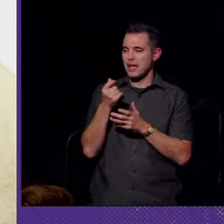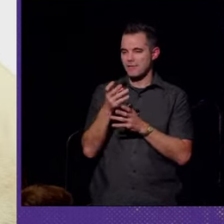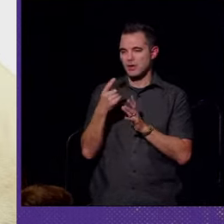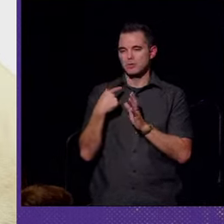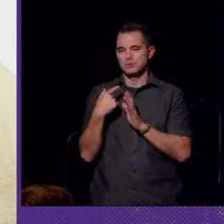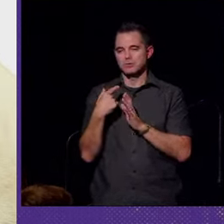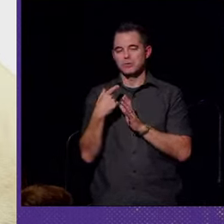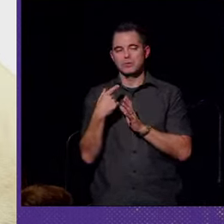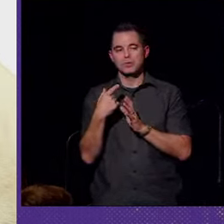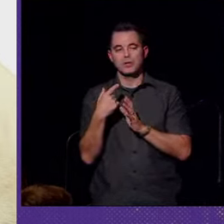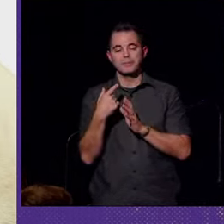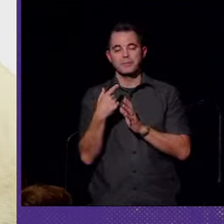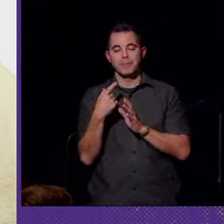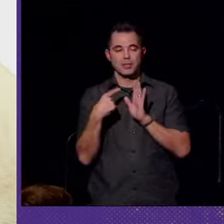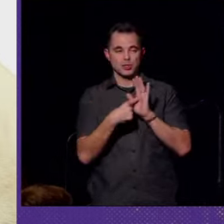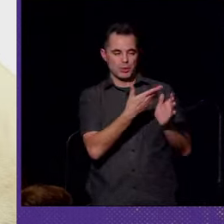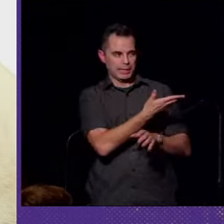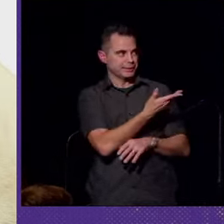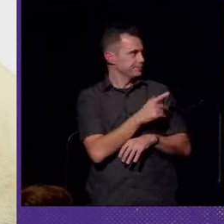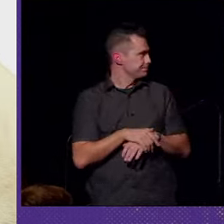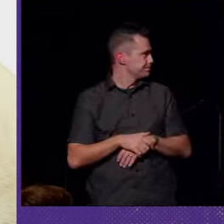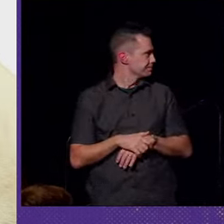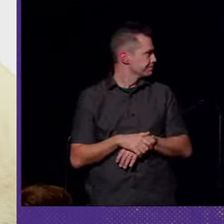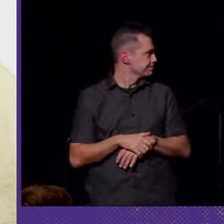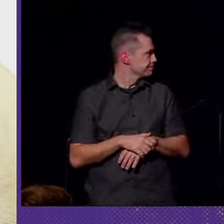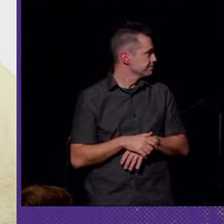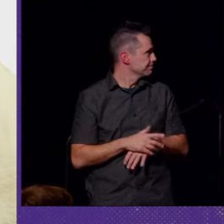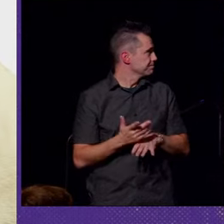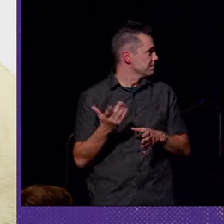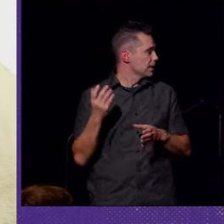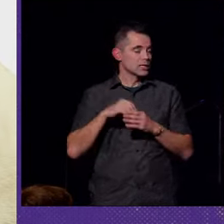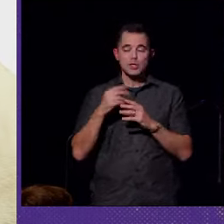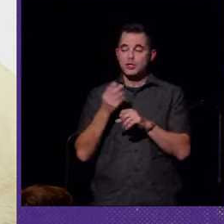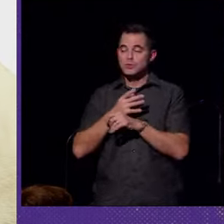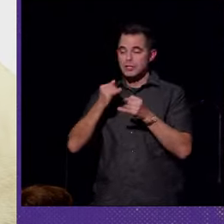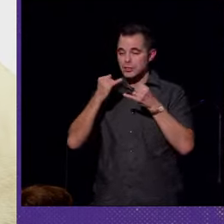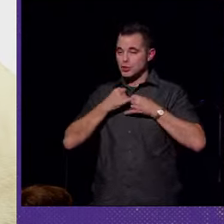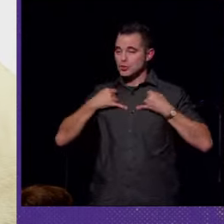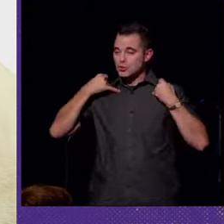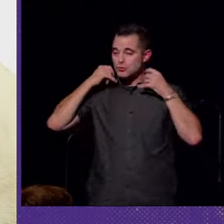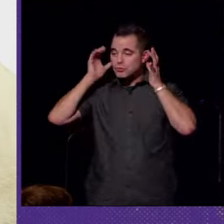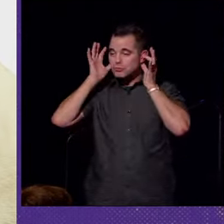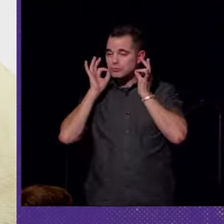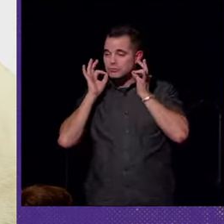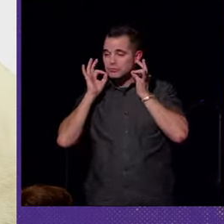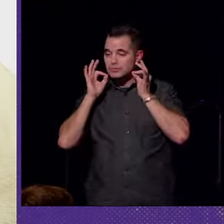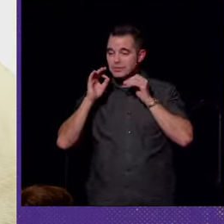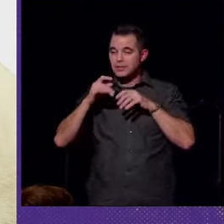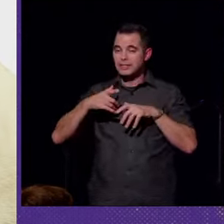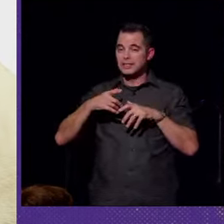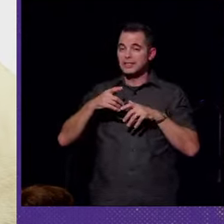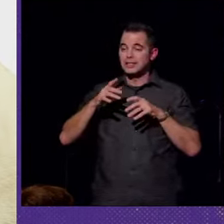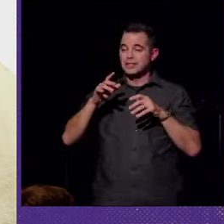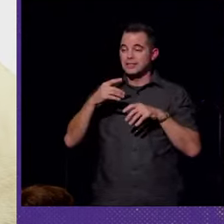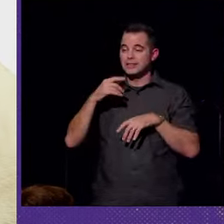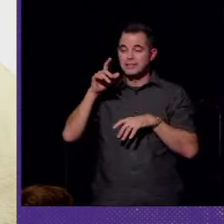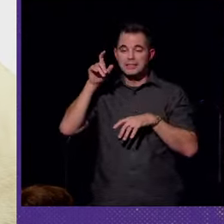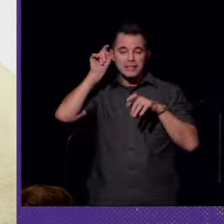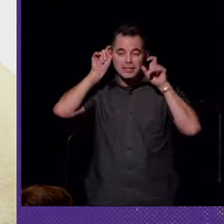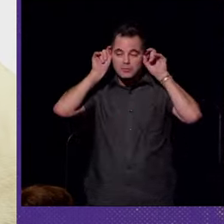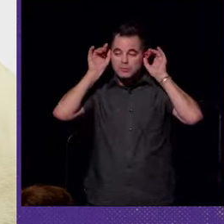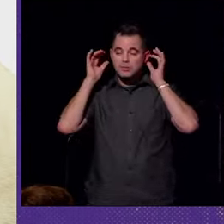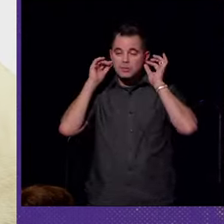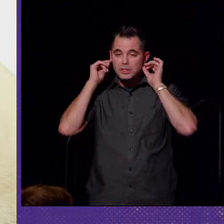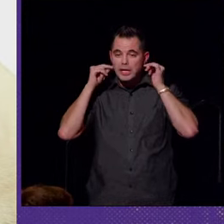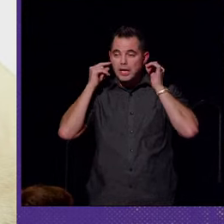are shown here, including using jewelry, turning hair into ear garages,